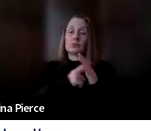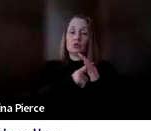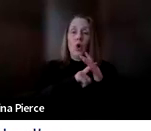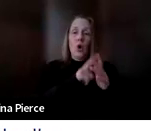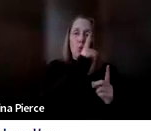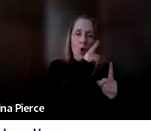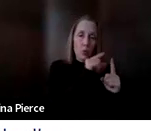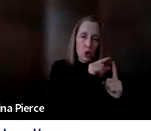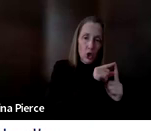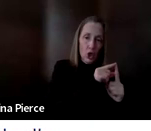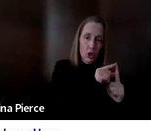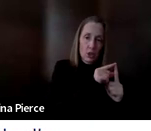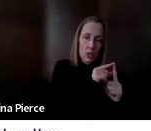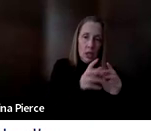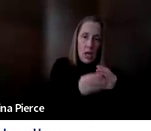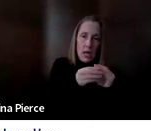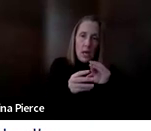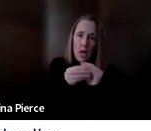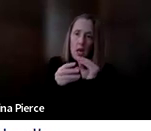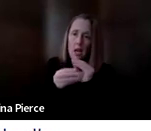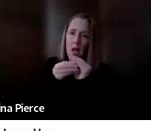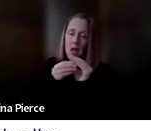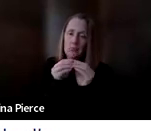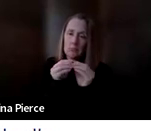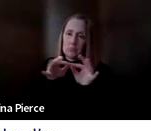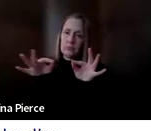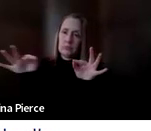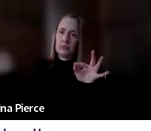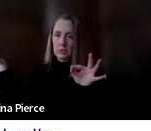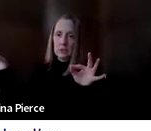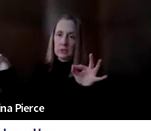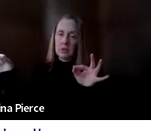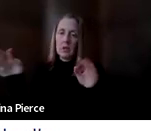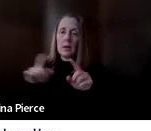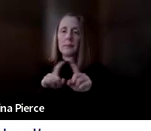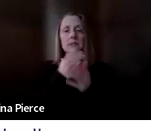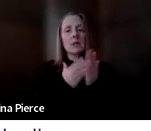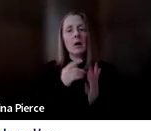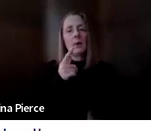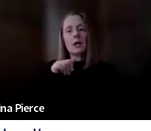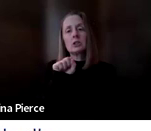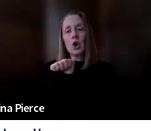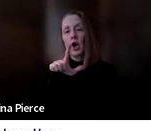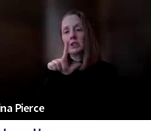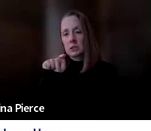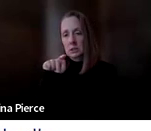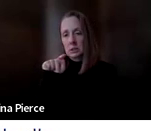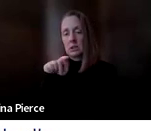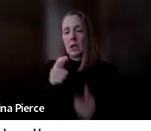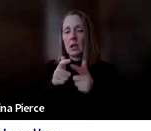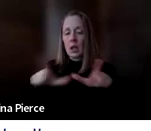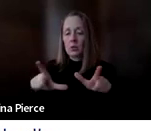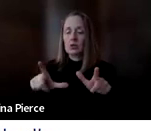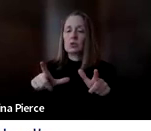level and we build that bigger and bigger to phrases. But there are a lot of people who actually are gestalt language processors. And that means that they start